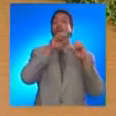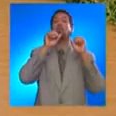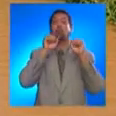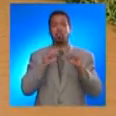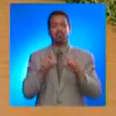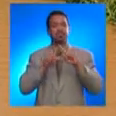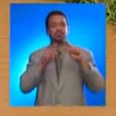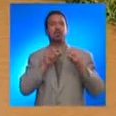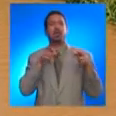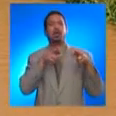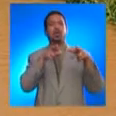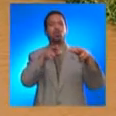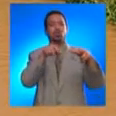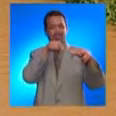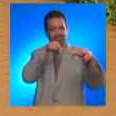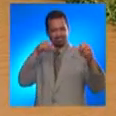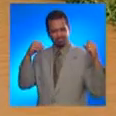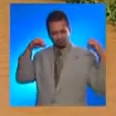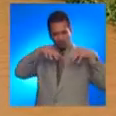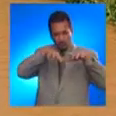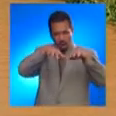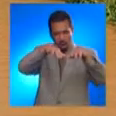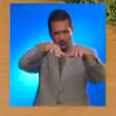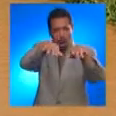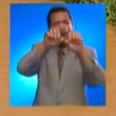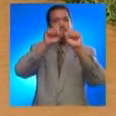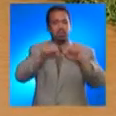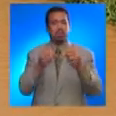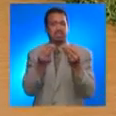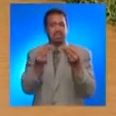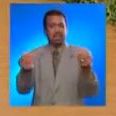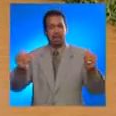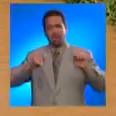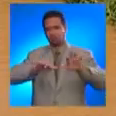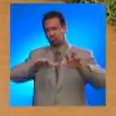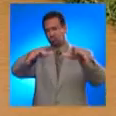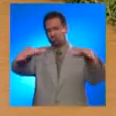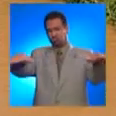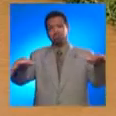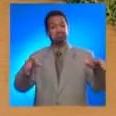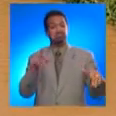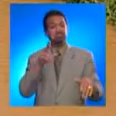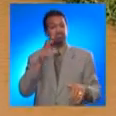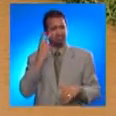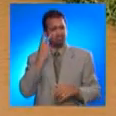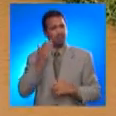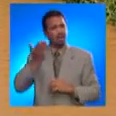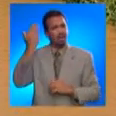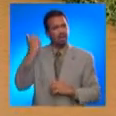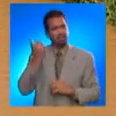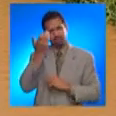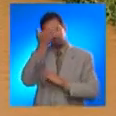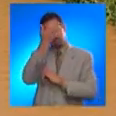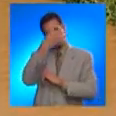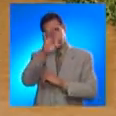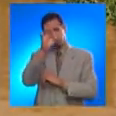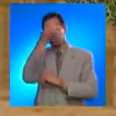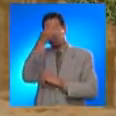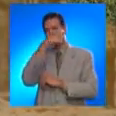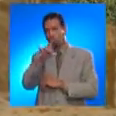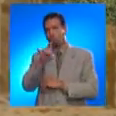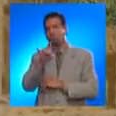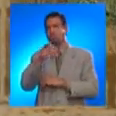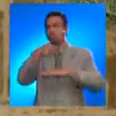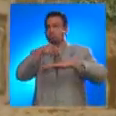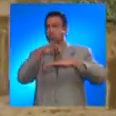Tsunamis can travel up rivers, causing damage thousands of feet inland. This was observed in the 1918 tsunami in Puerto